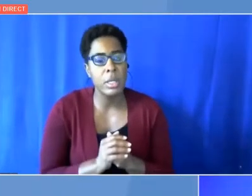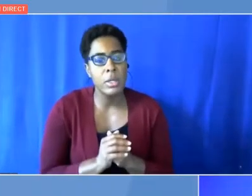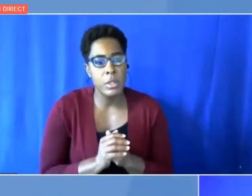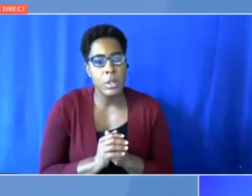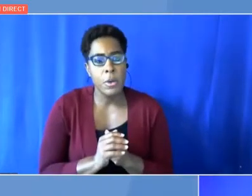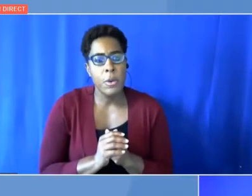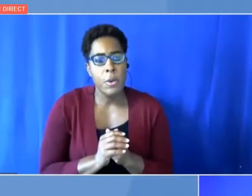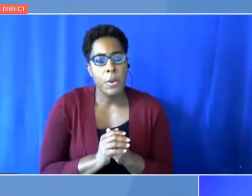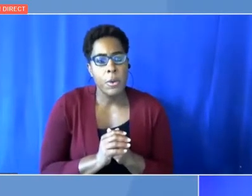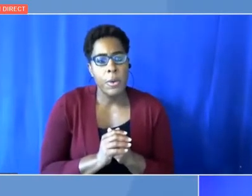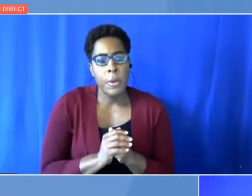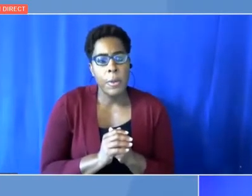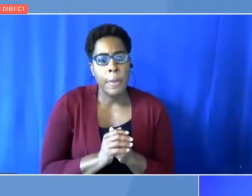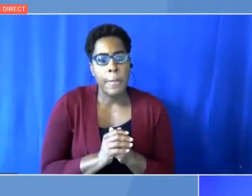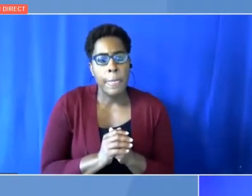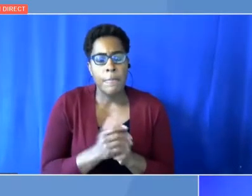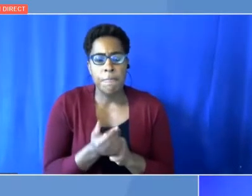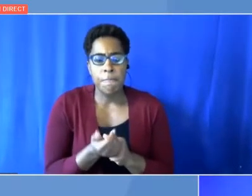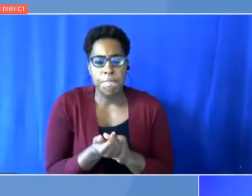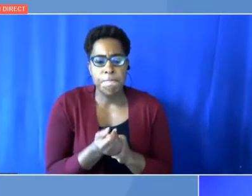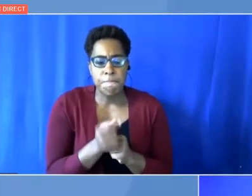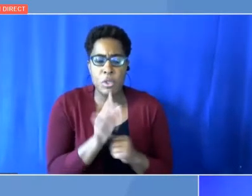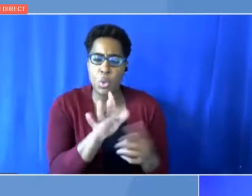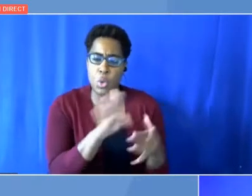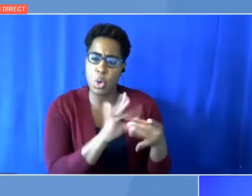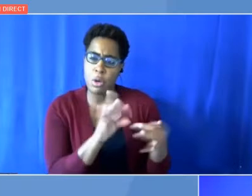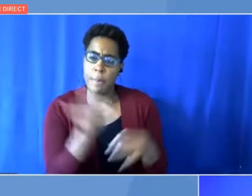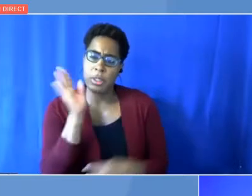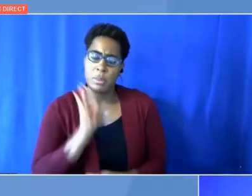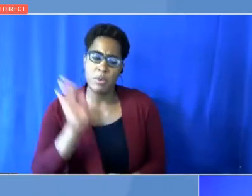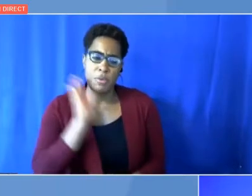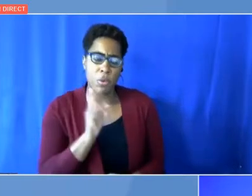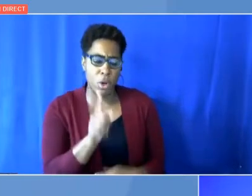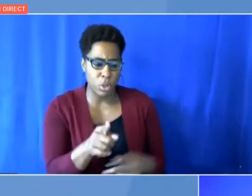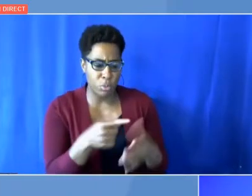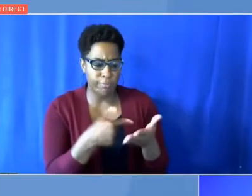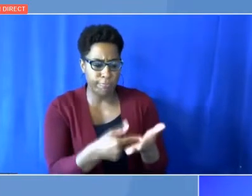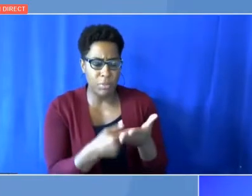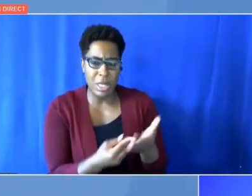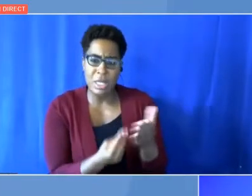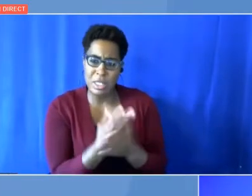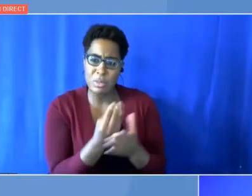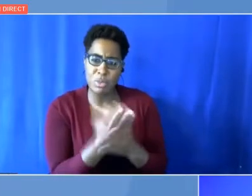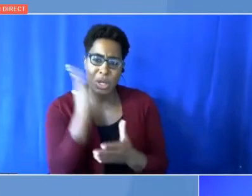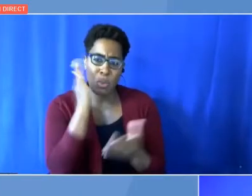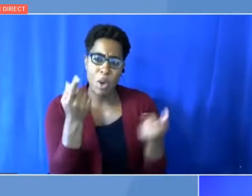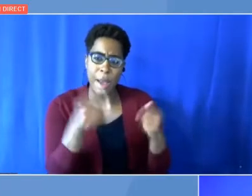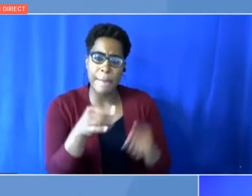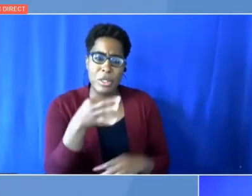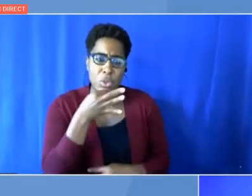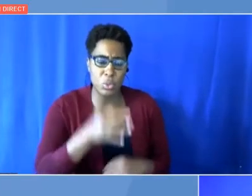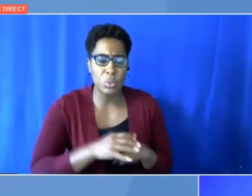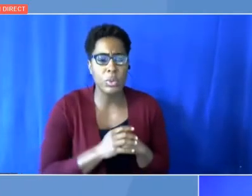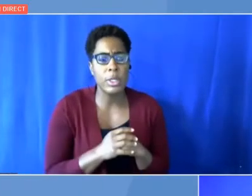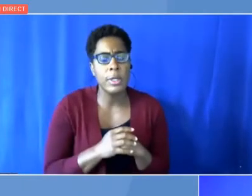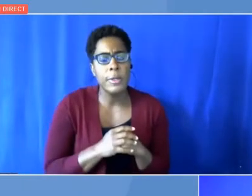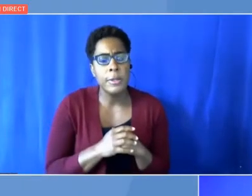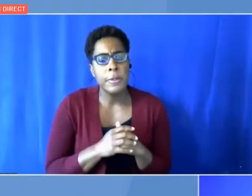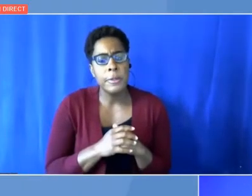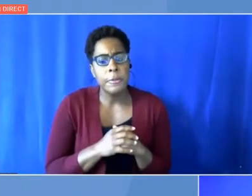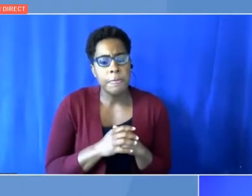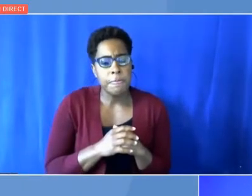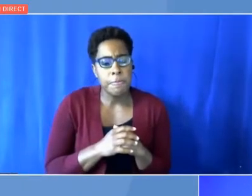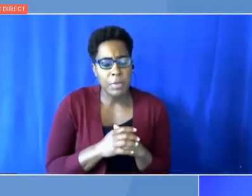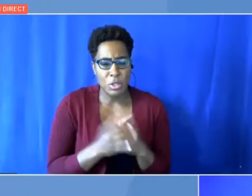comments a few moments ago about how spring is coming to push back on that a little bit. You know, looking at the